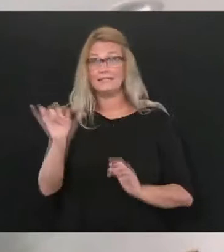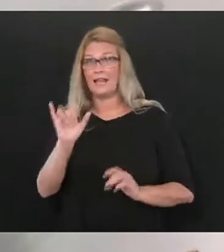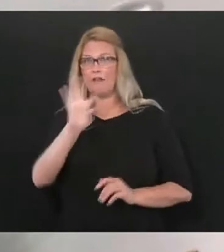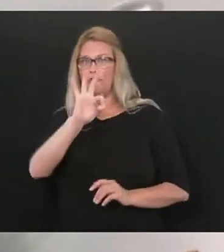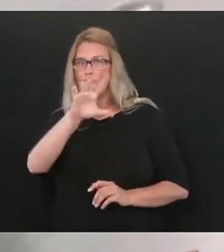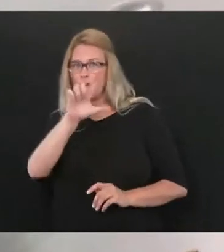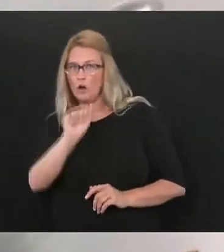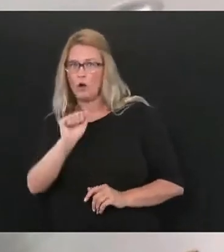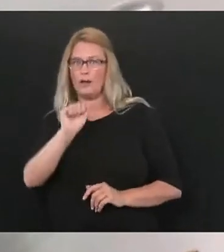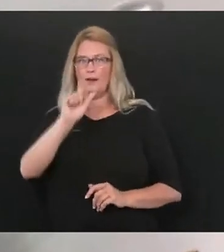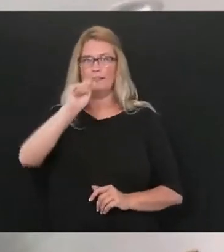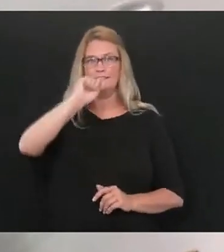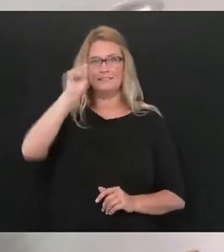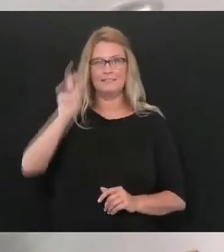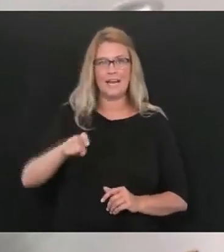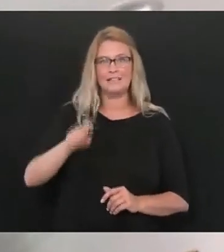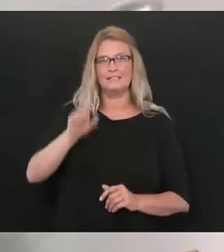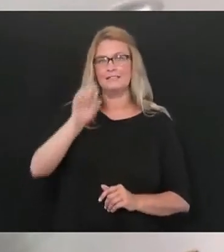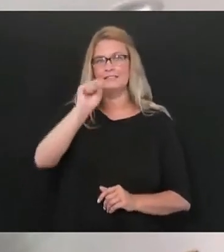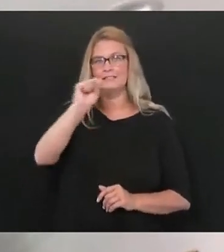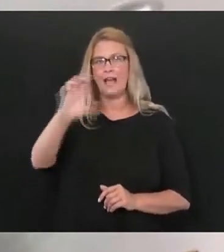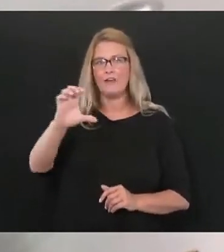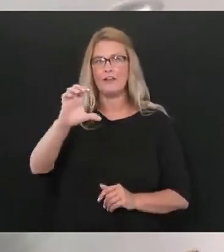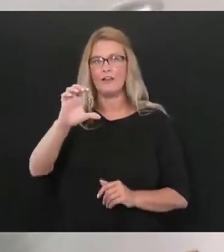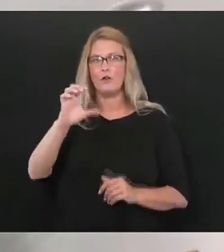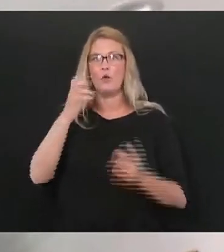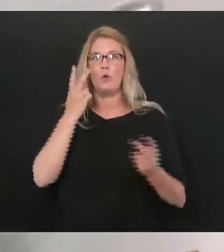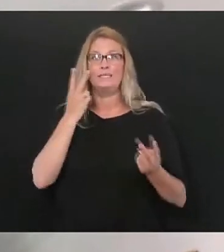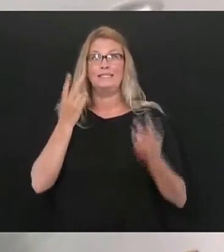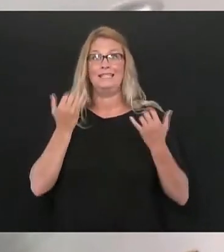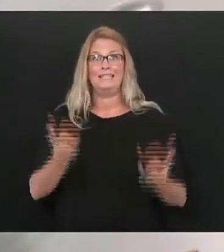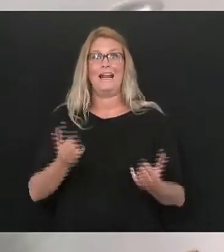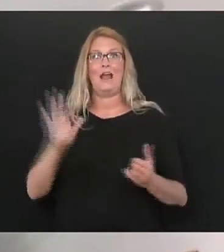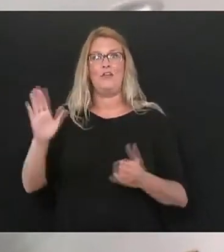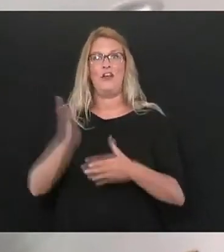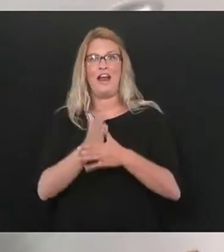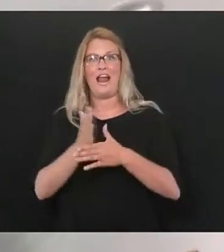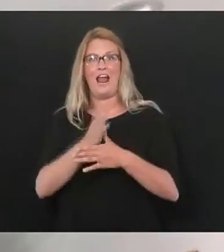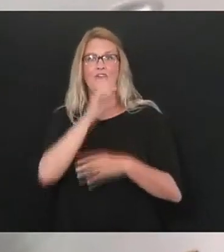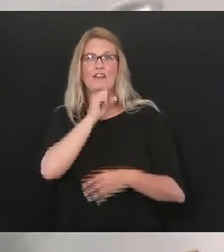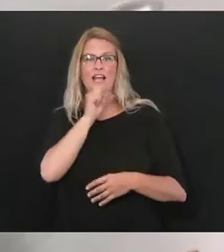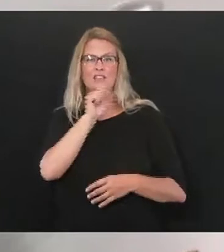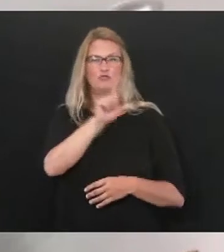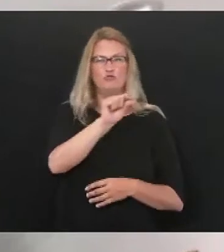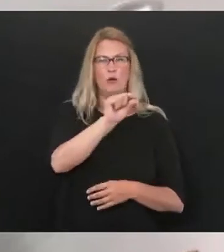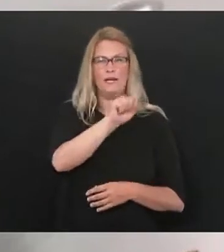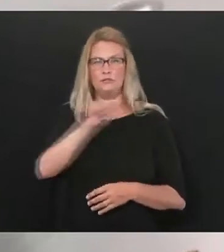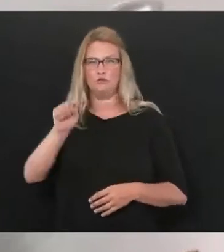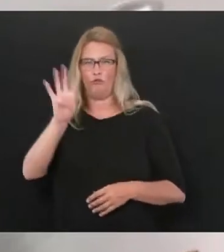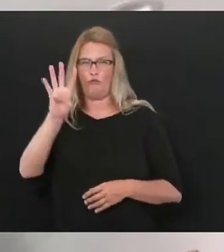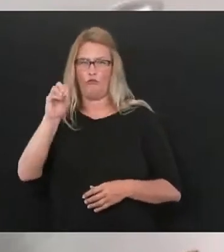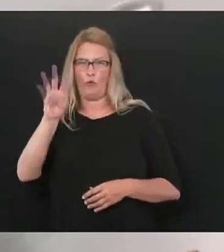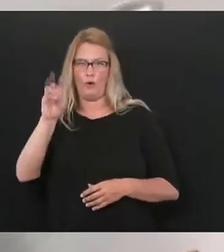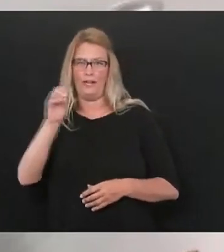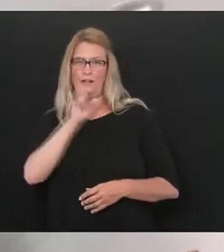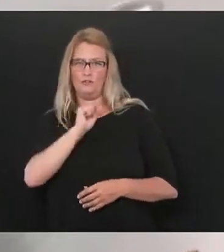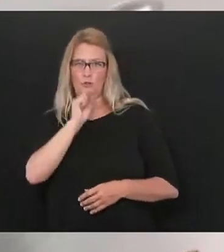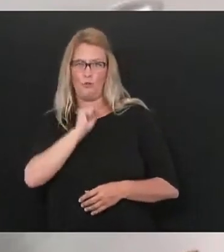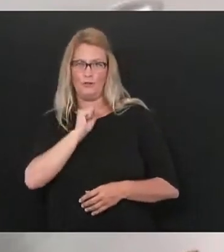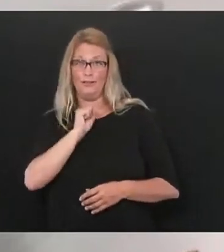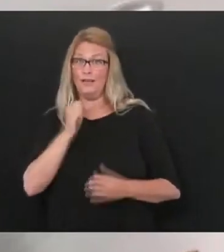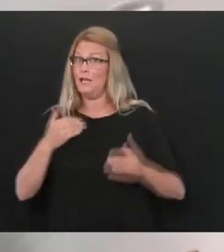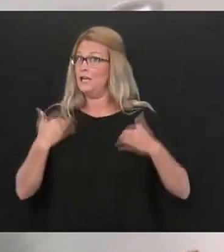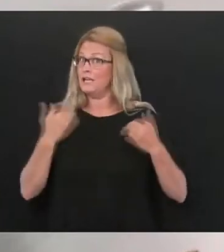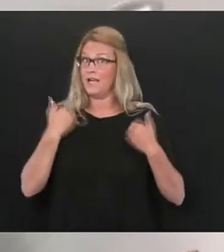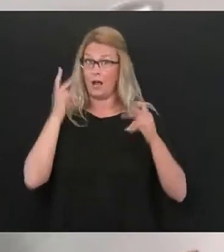Texas and South Carolina we're seeing the average age in the 20 to 40 year olds so young people are not